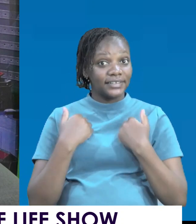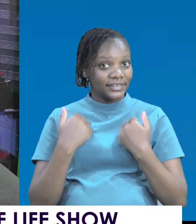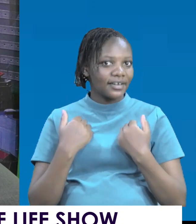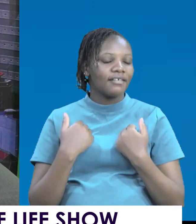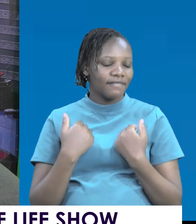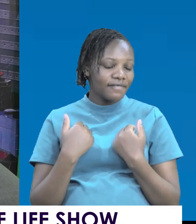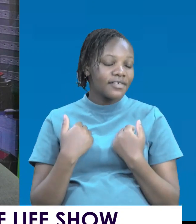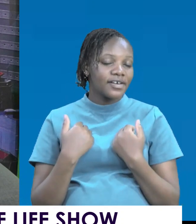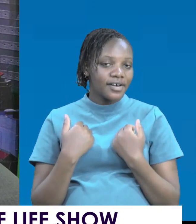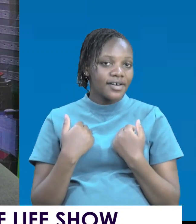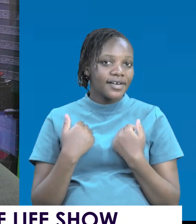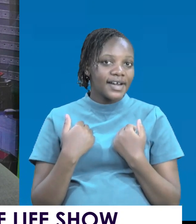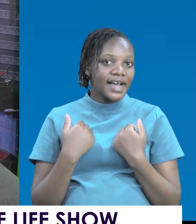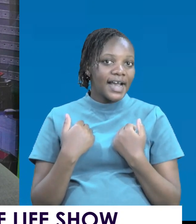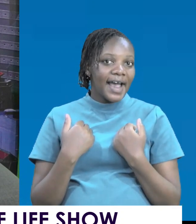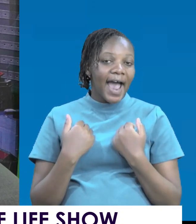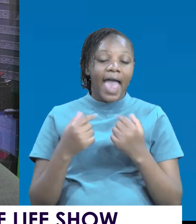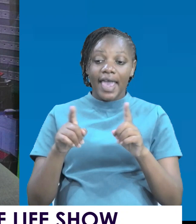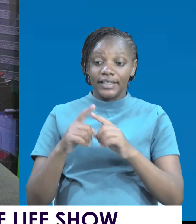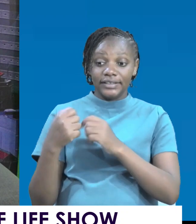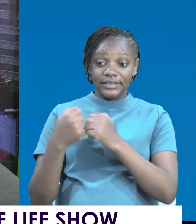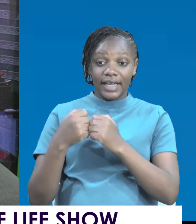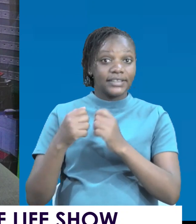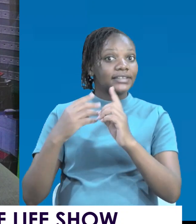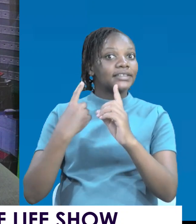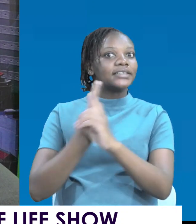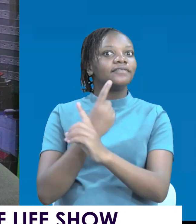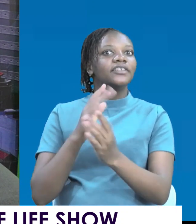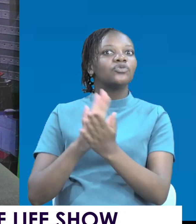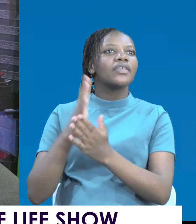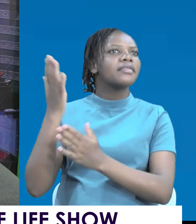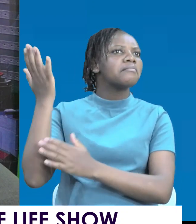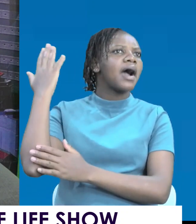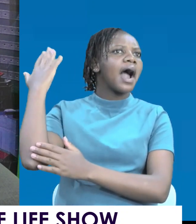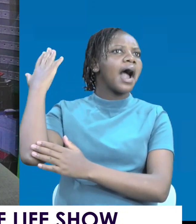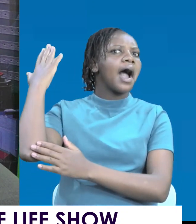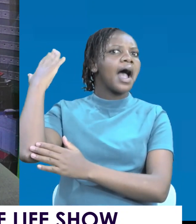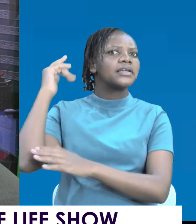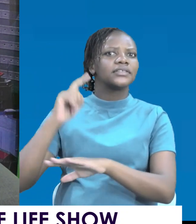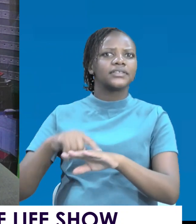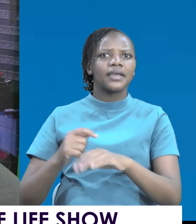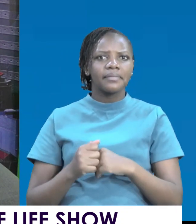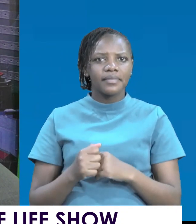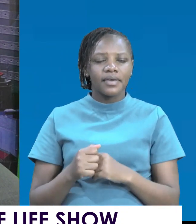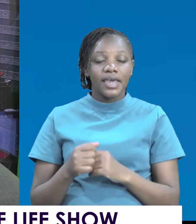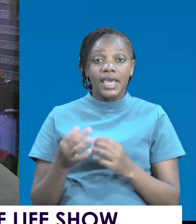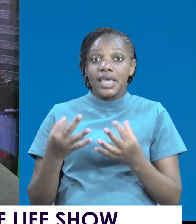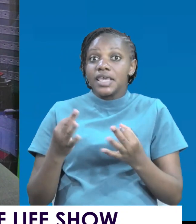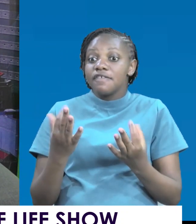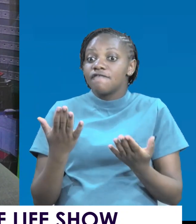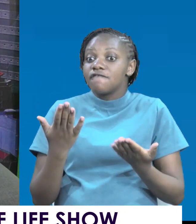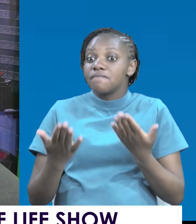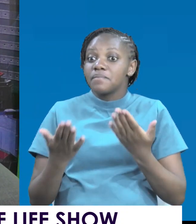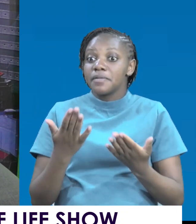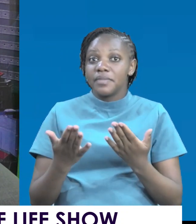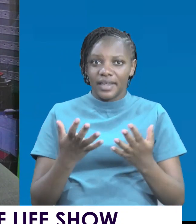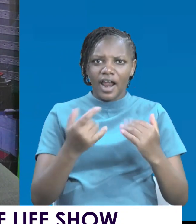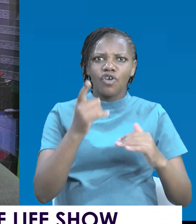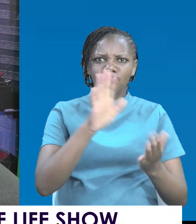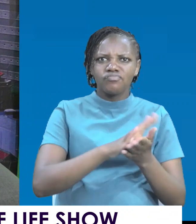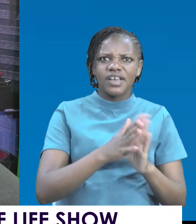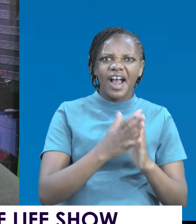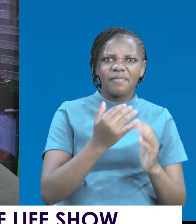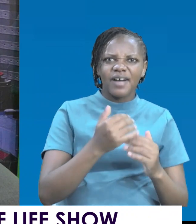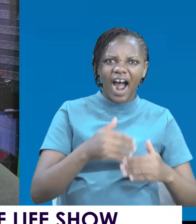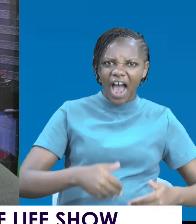generation are not the challenges of yesterday's generation. If you were taken to be a teenager now,